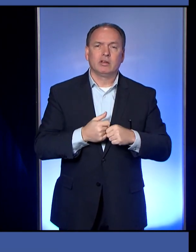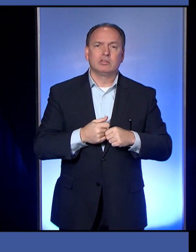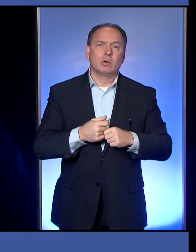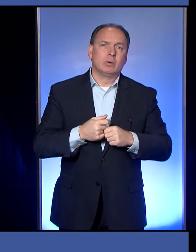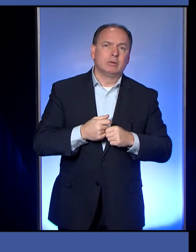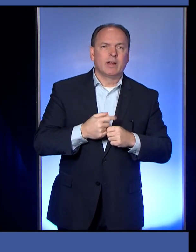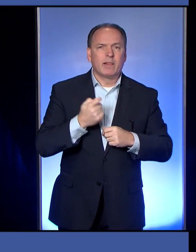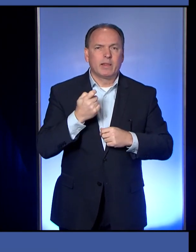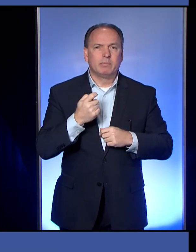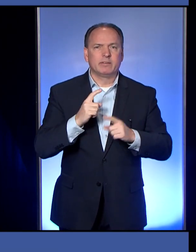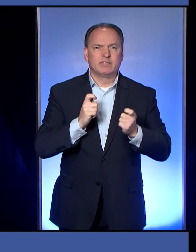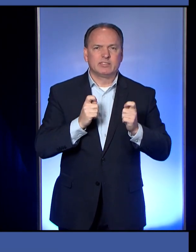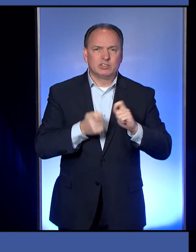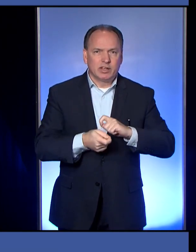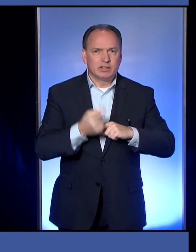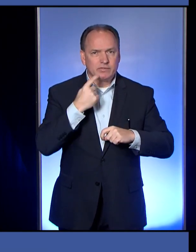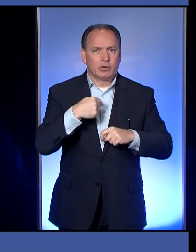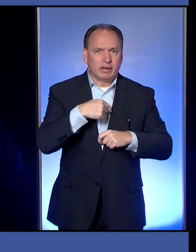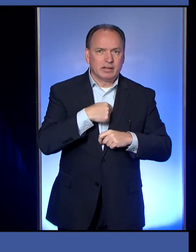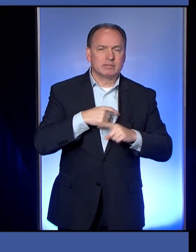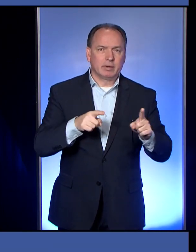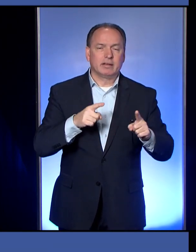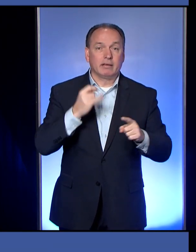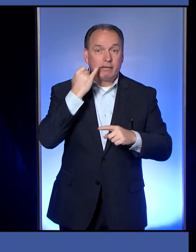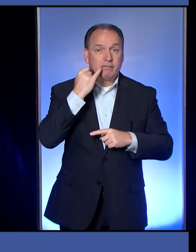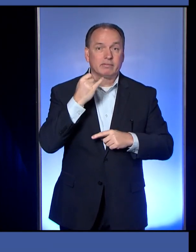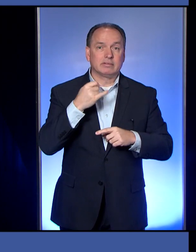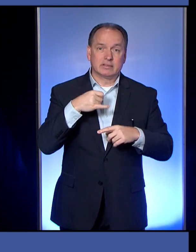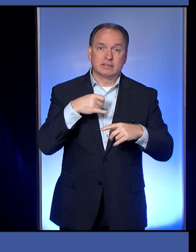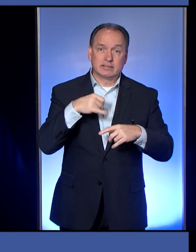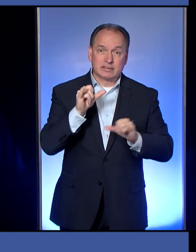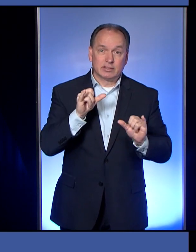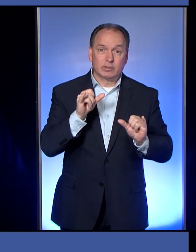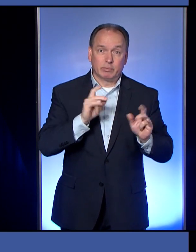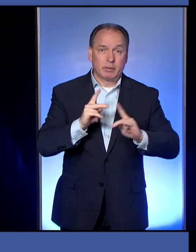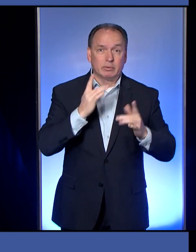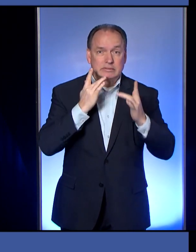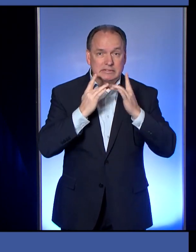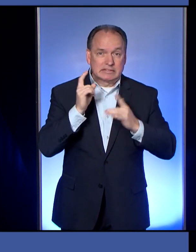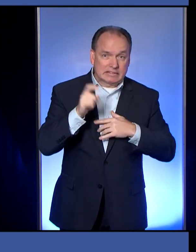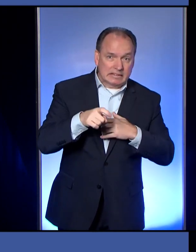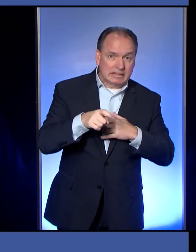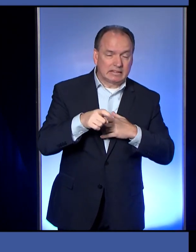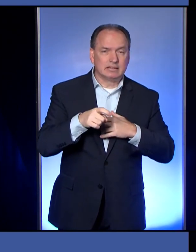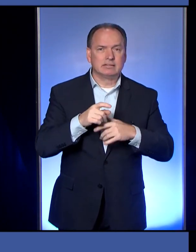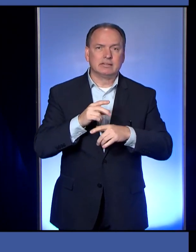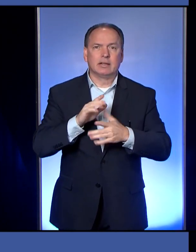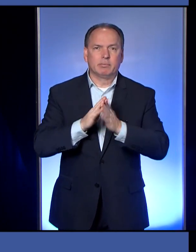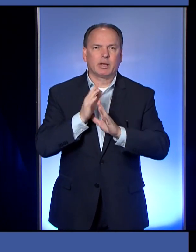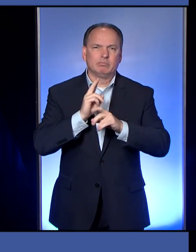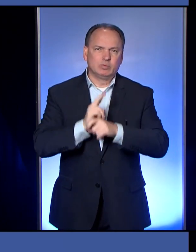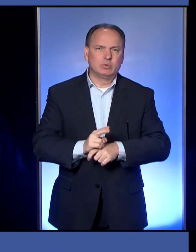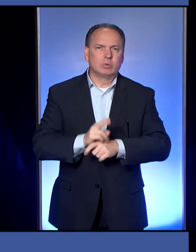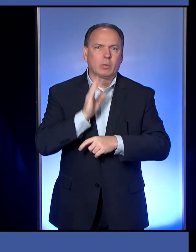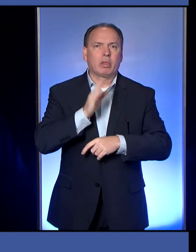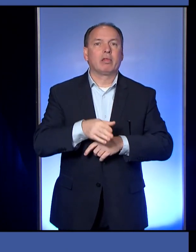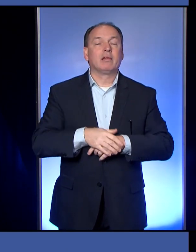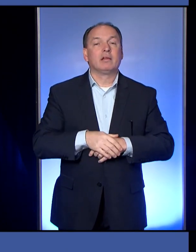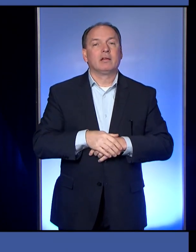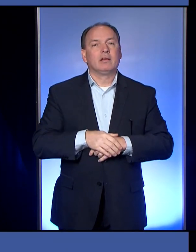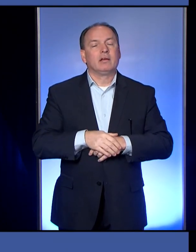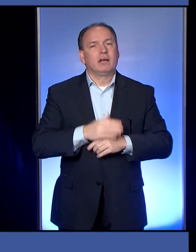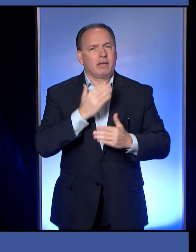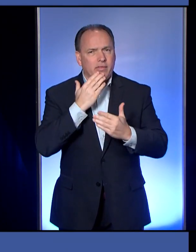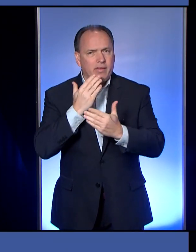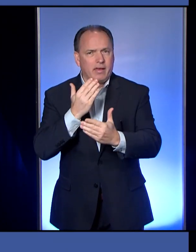a change for us, but it's something that people are starting to get used to. I'd like to thank each one of those providers. There's